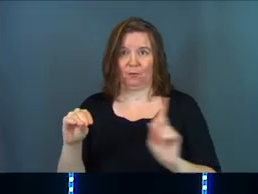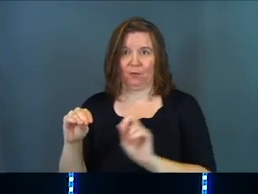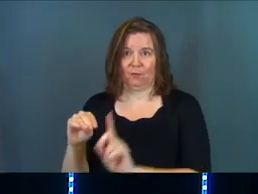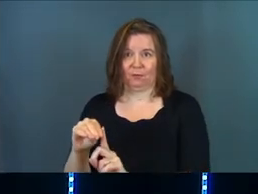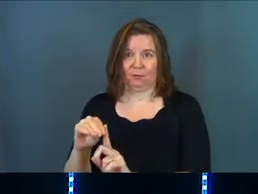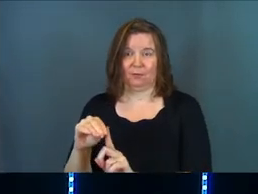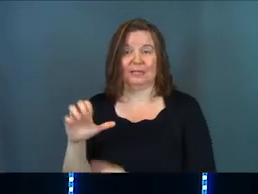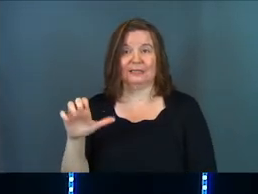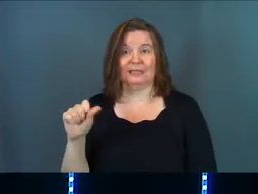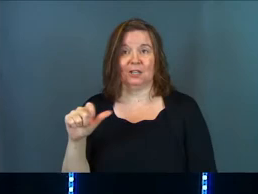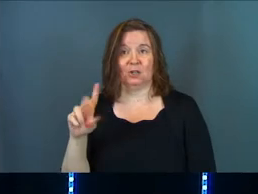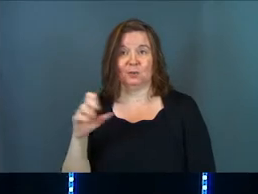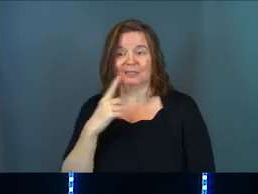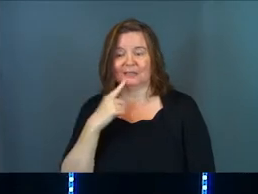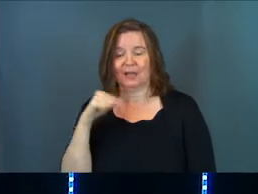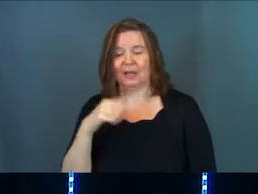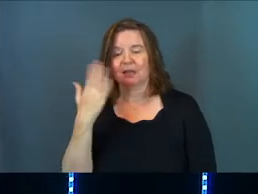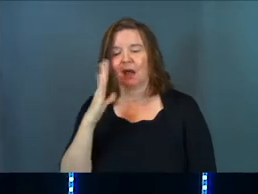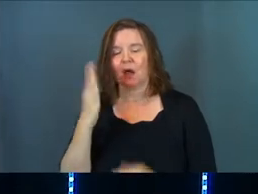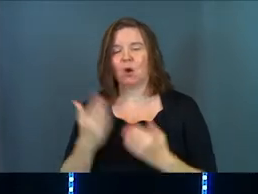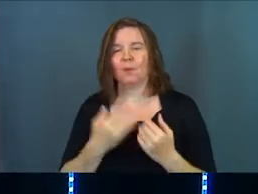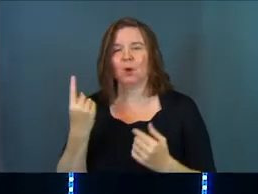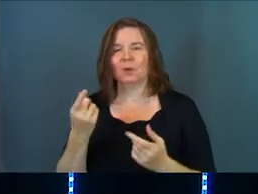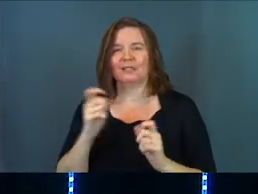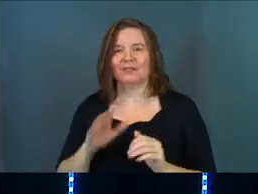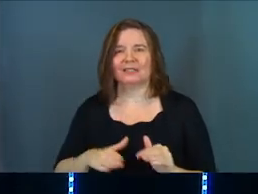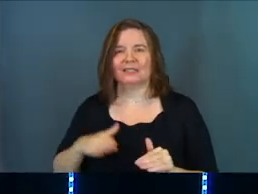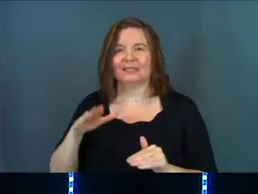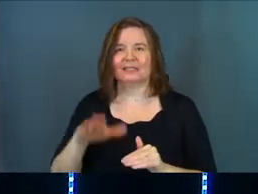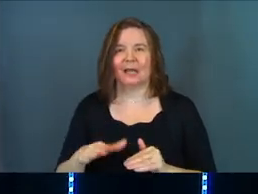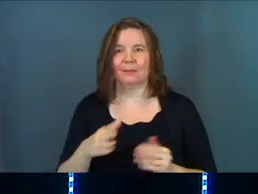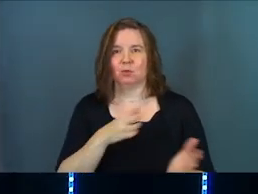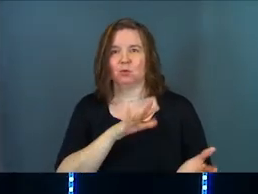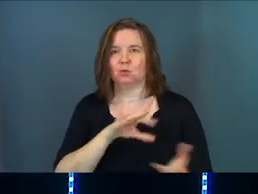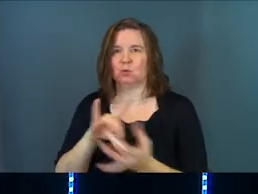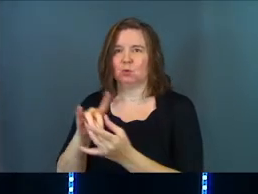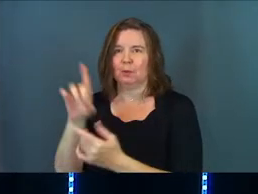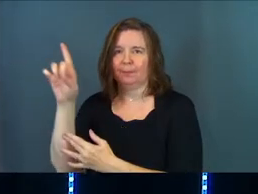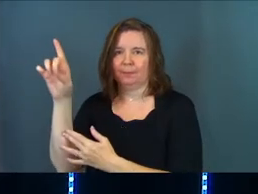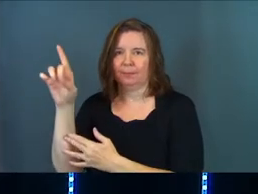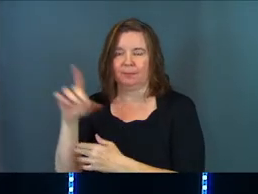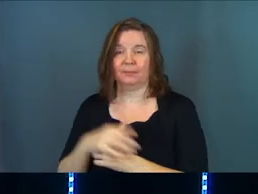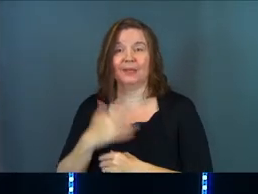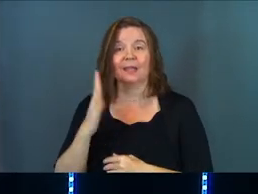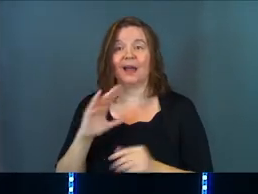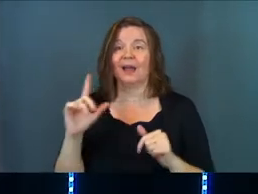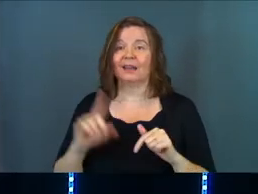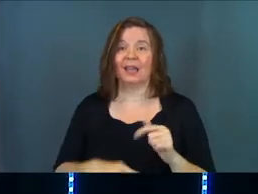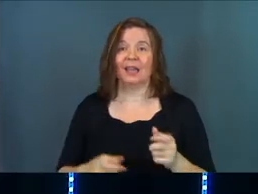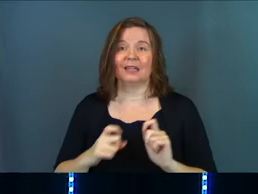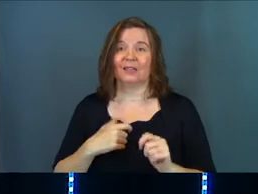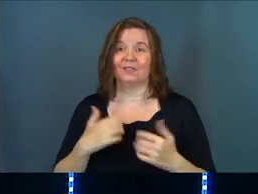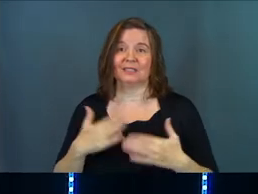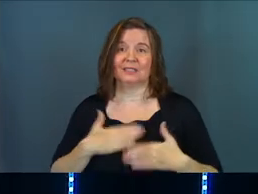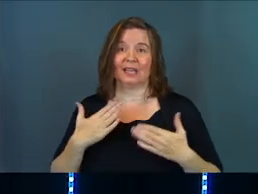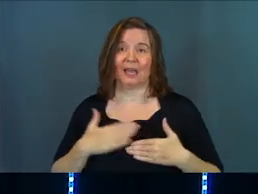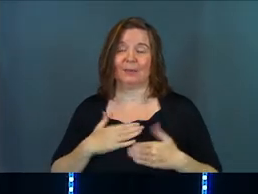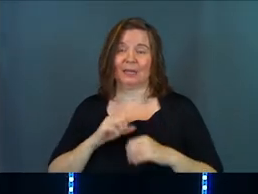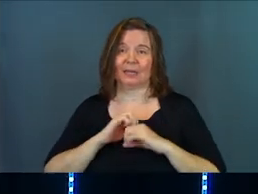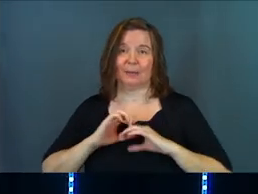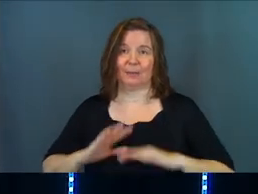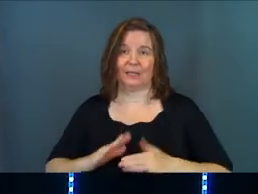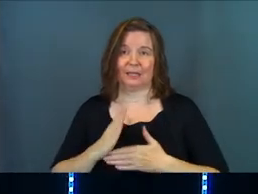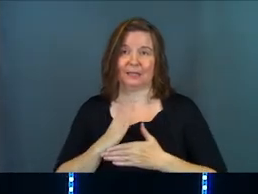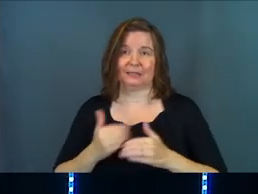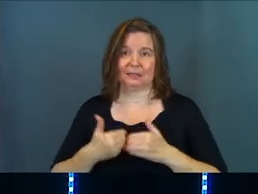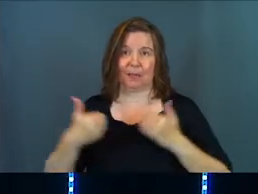.S. Lewis said this. He said, God almost always gives us a step to take toward him. God cannot give us a happiness and a peace